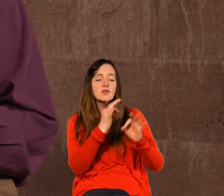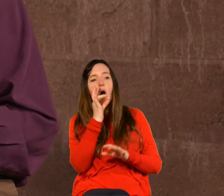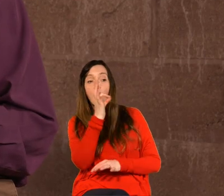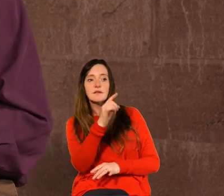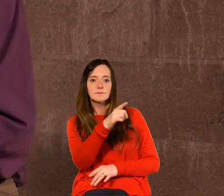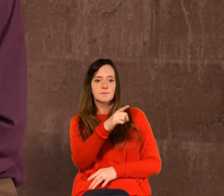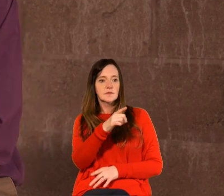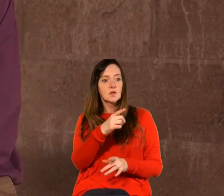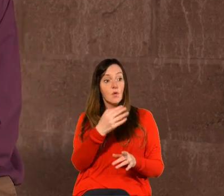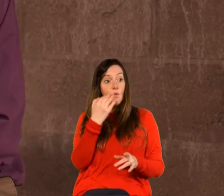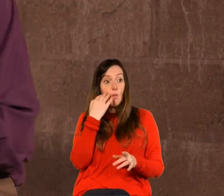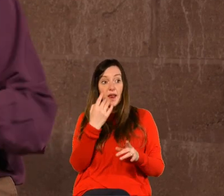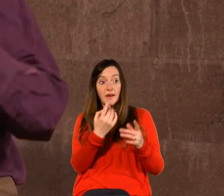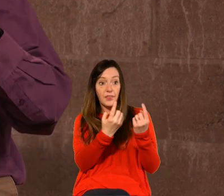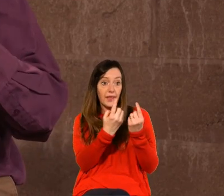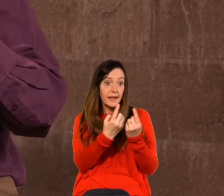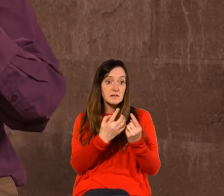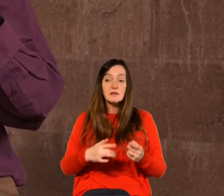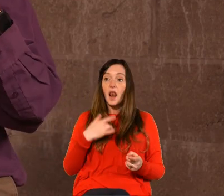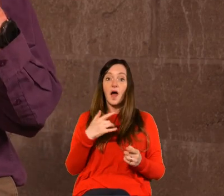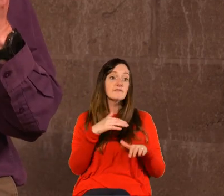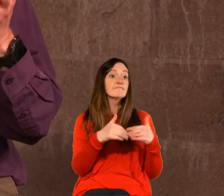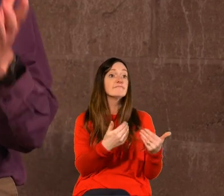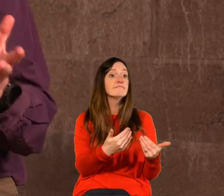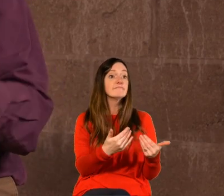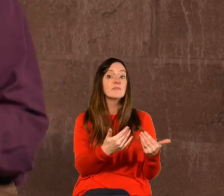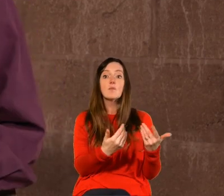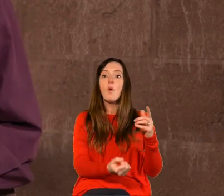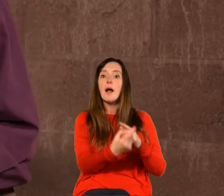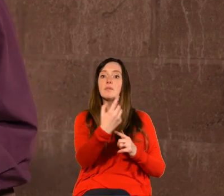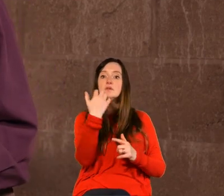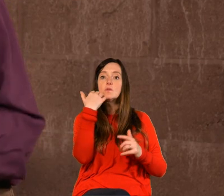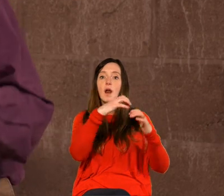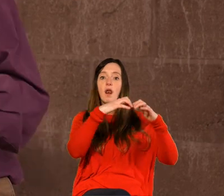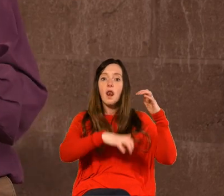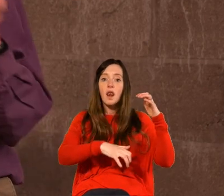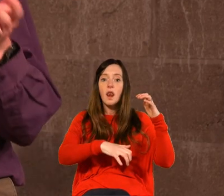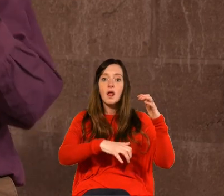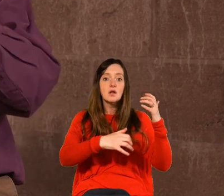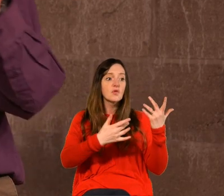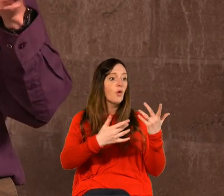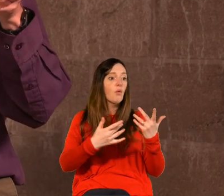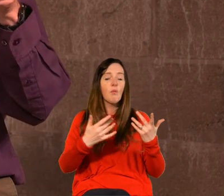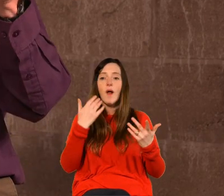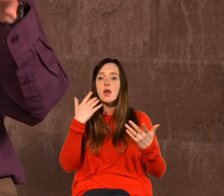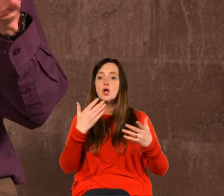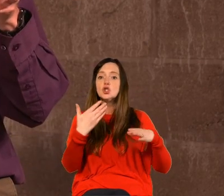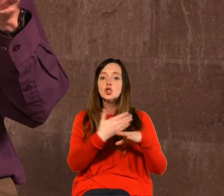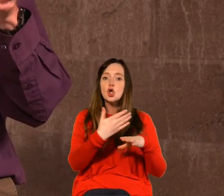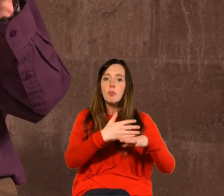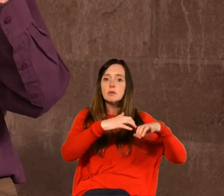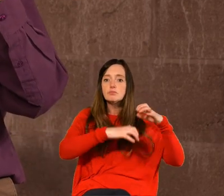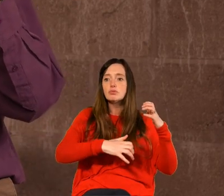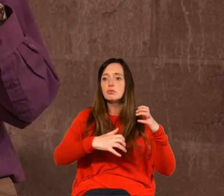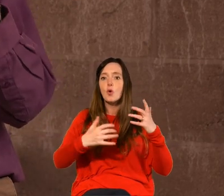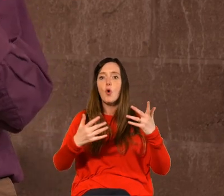uh when those things don't work out it's you know very easy to think the life is great that the job is great the marriage is great the kids are great everything is wonderful